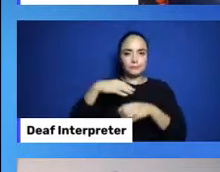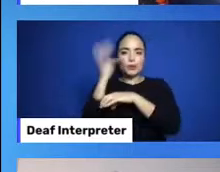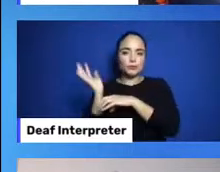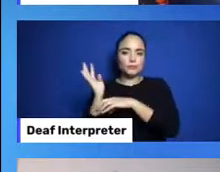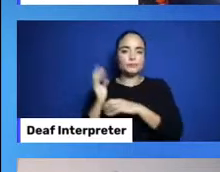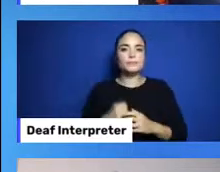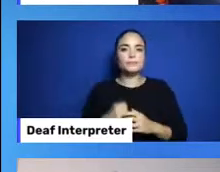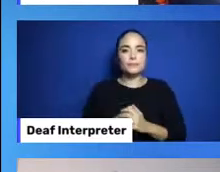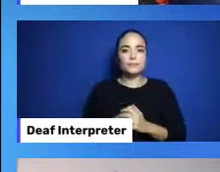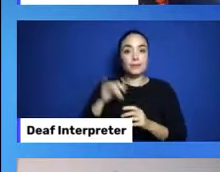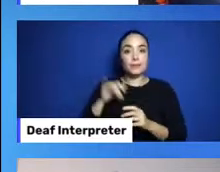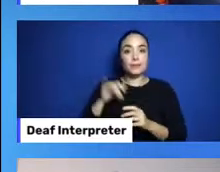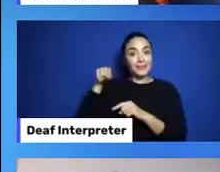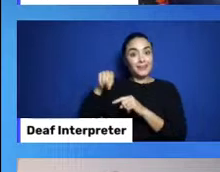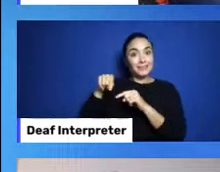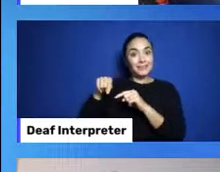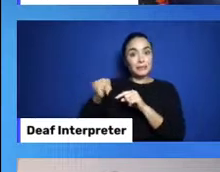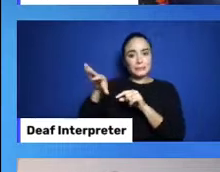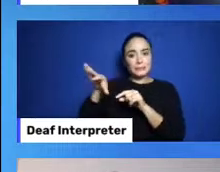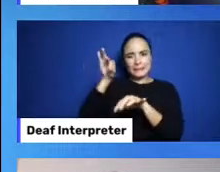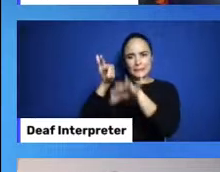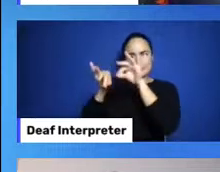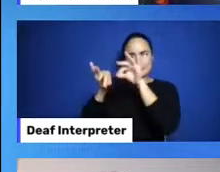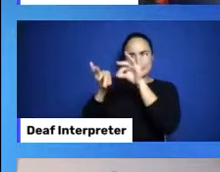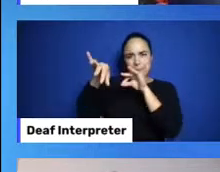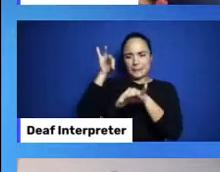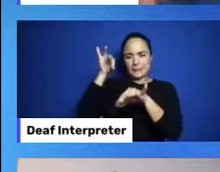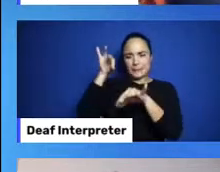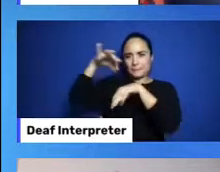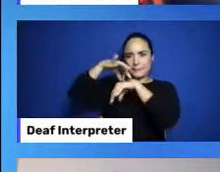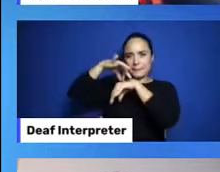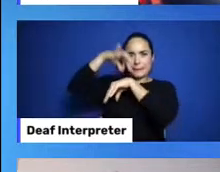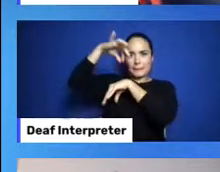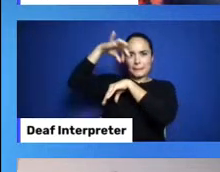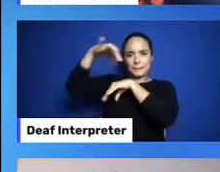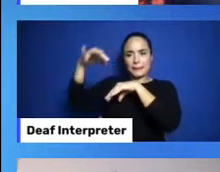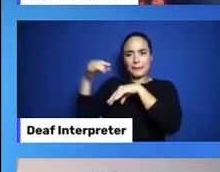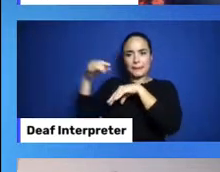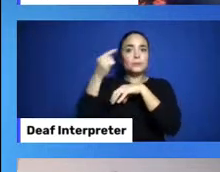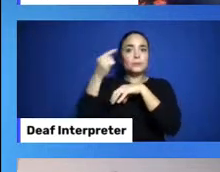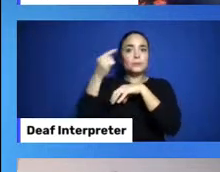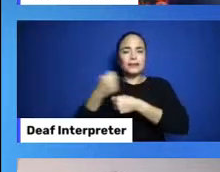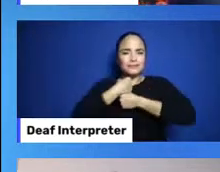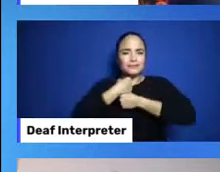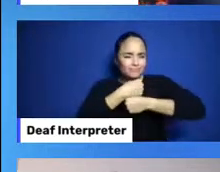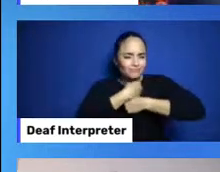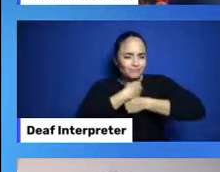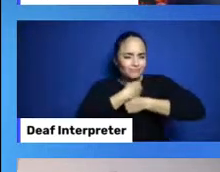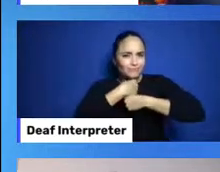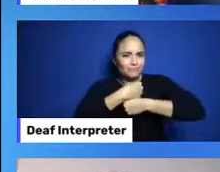when they made these to dye those quills and to put them down. So, that's pretty fantastic.